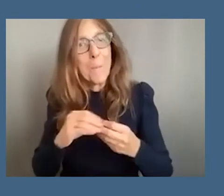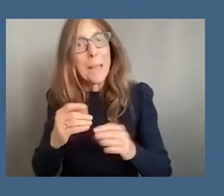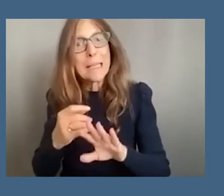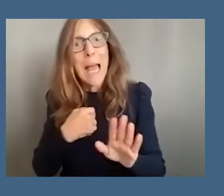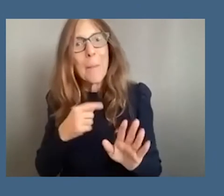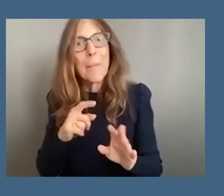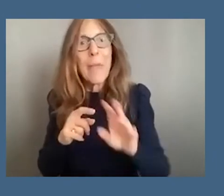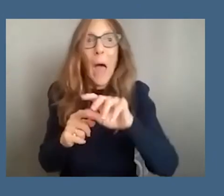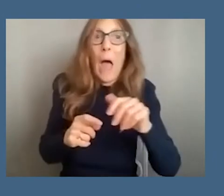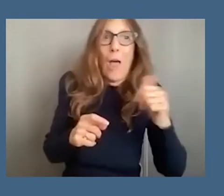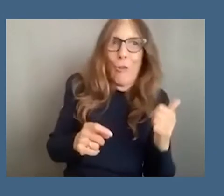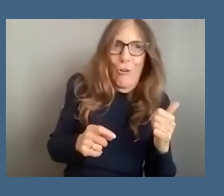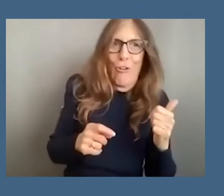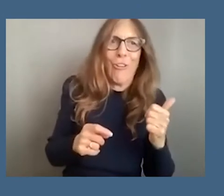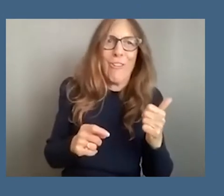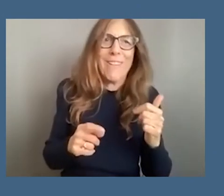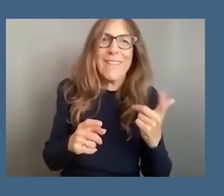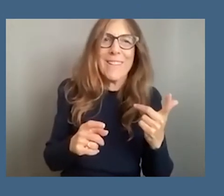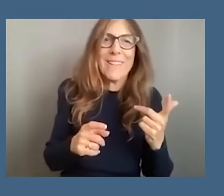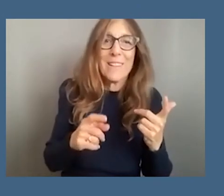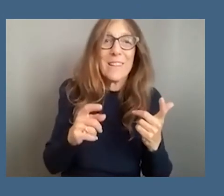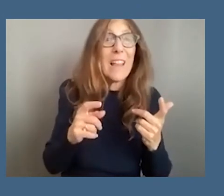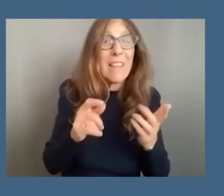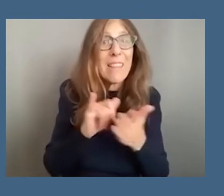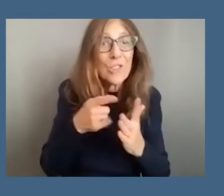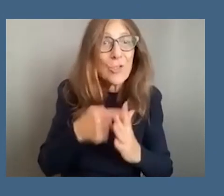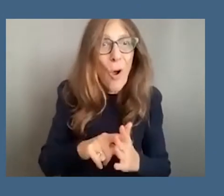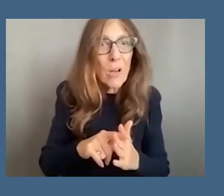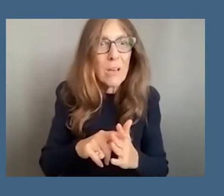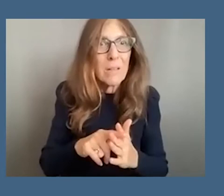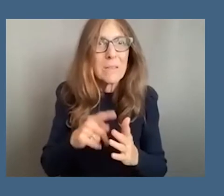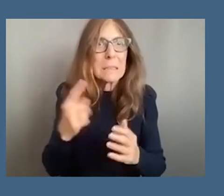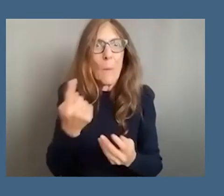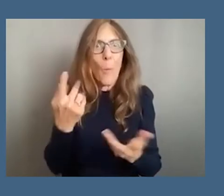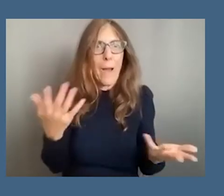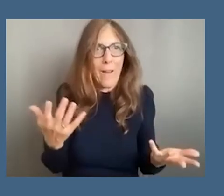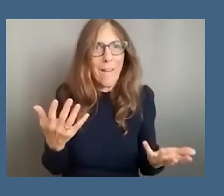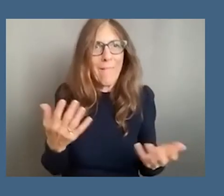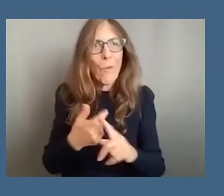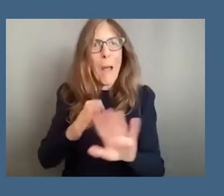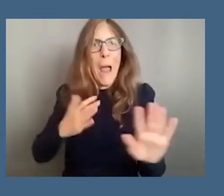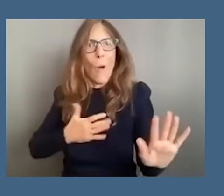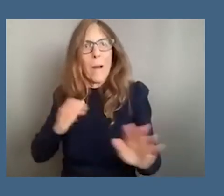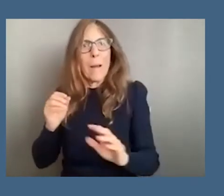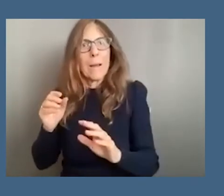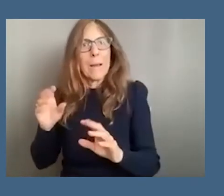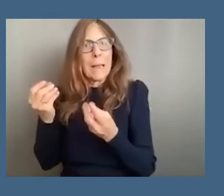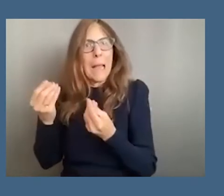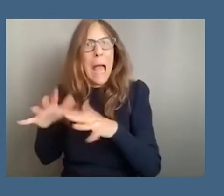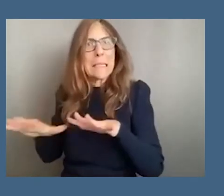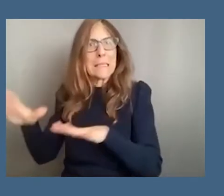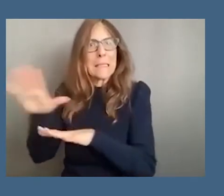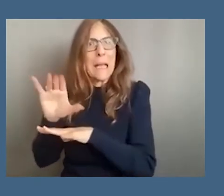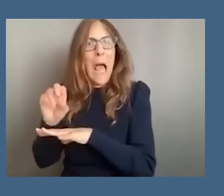america started from somewhere and it started right from the continent so before our ancestors set foot in the new